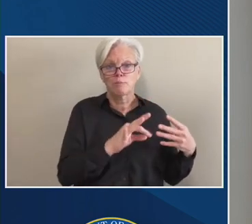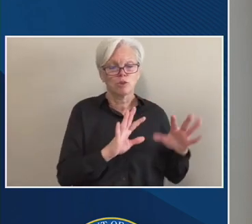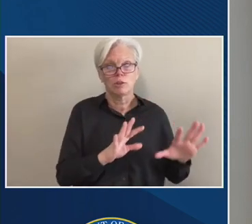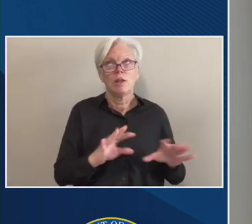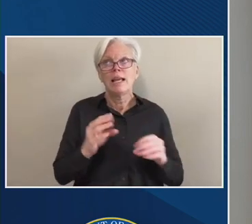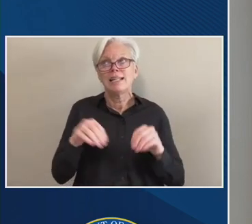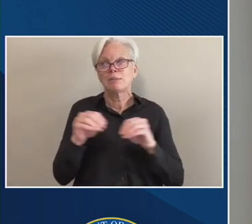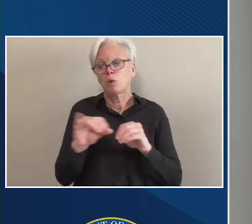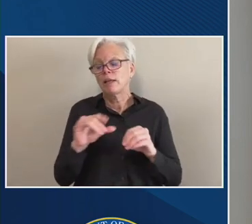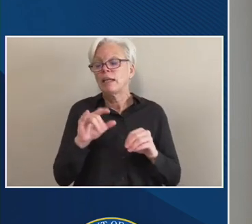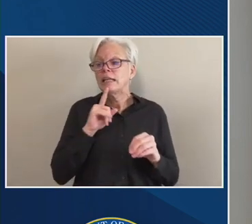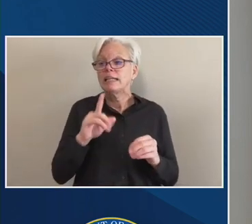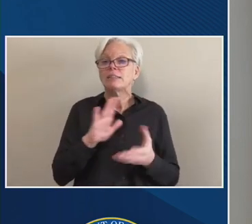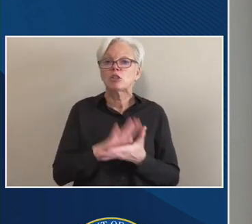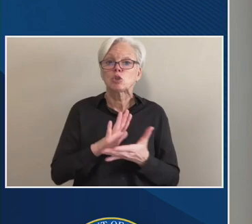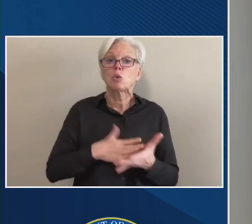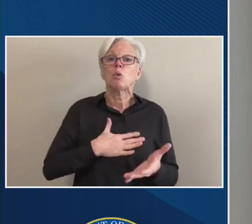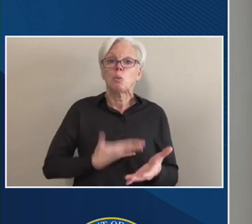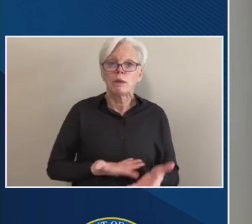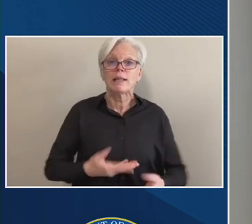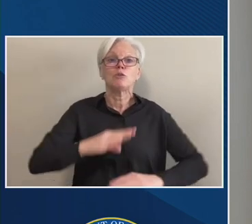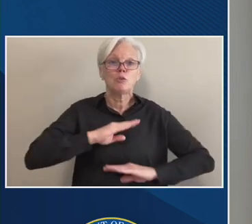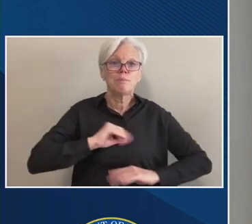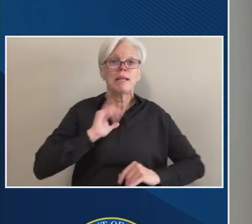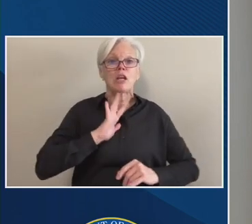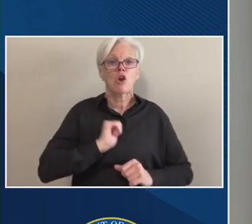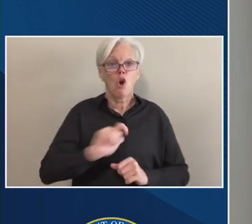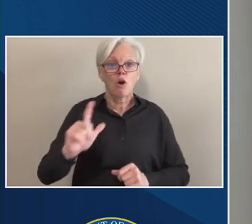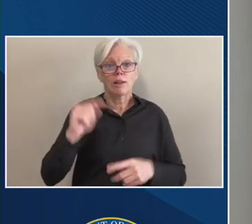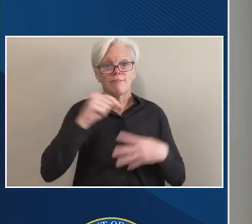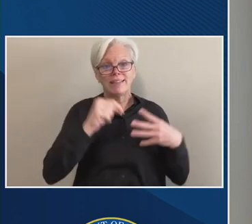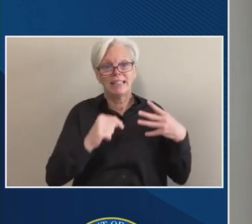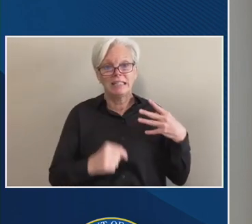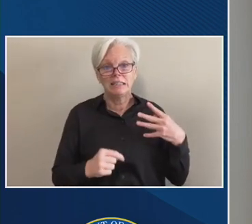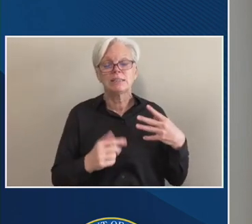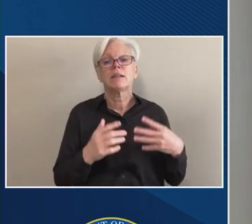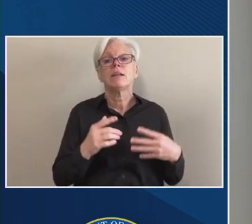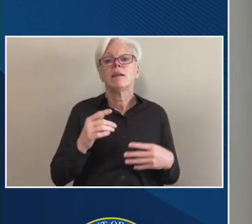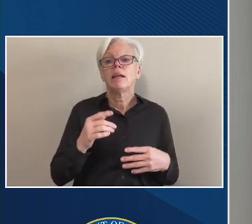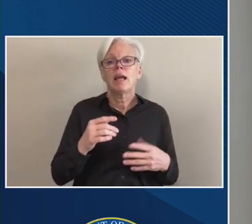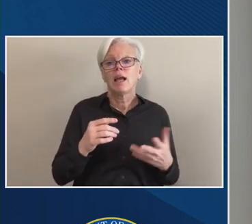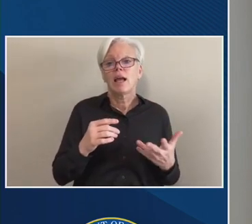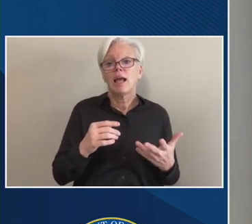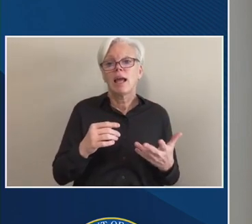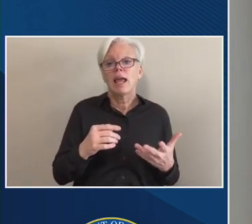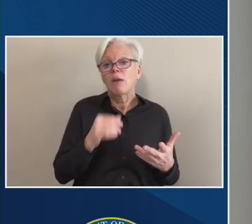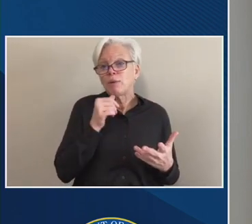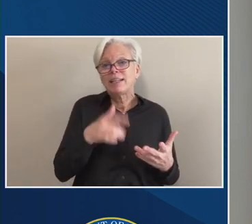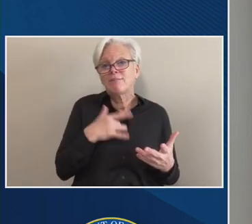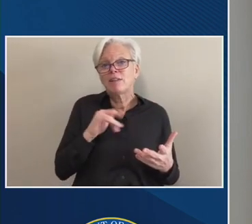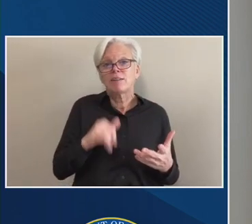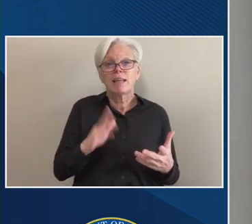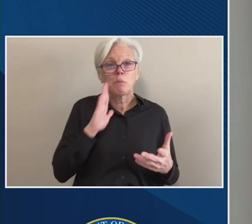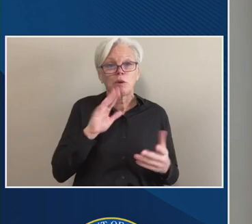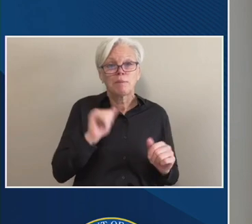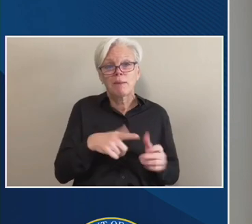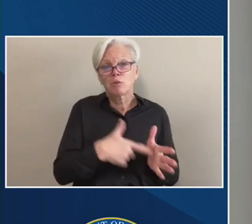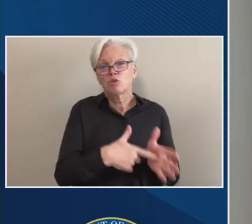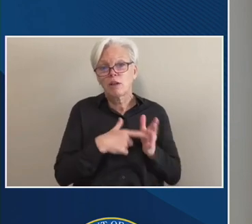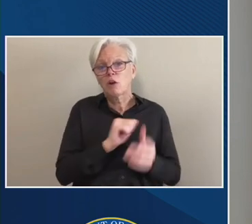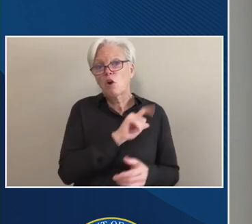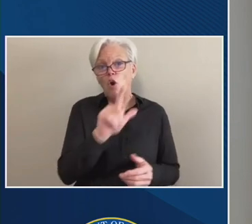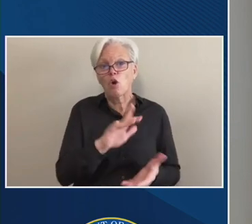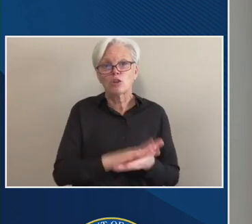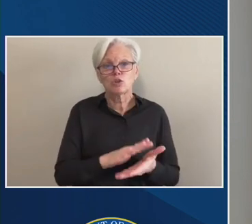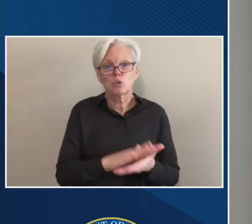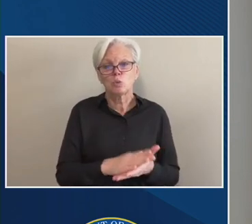is the school willing to meet all of these conditions? And we, we don't expect, we, we wouldn't, we didn't feel that we would be able to require all schools to, for